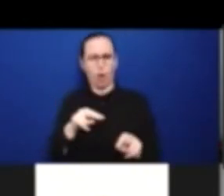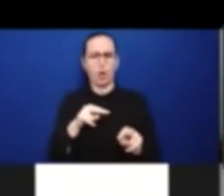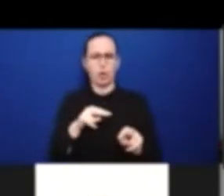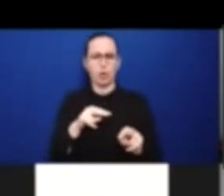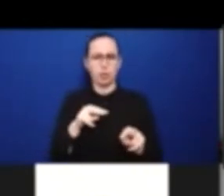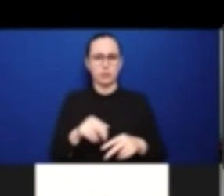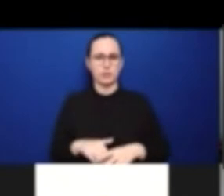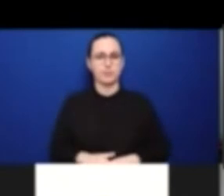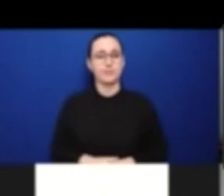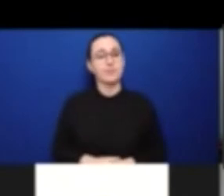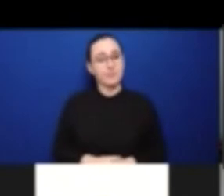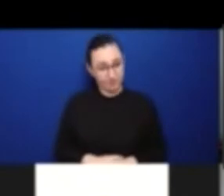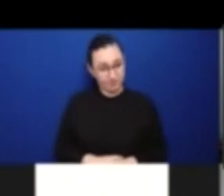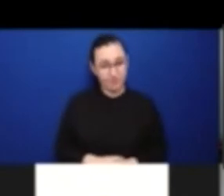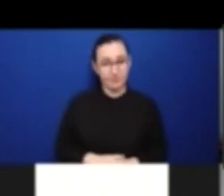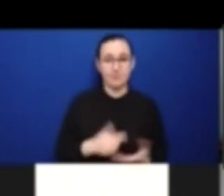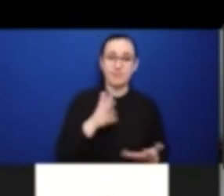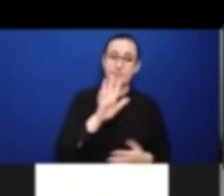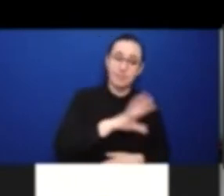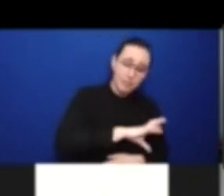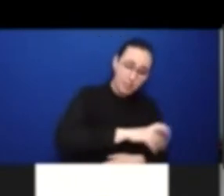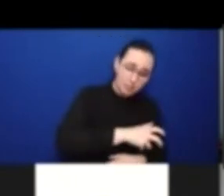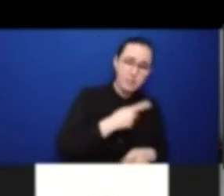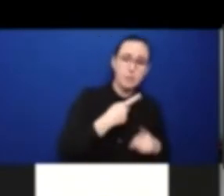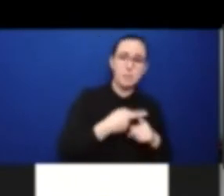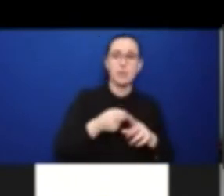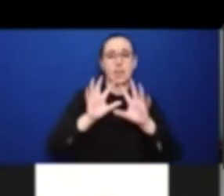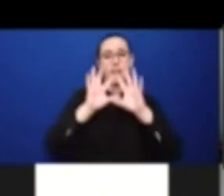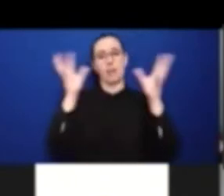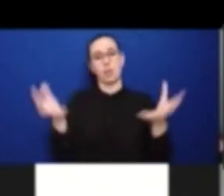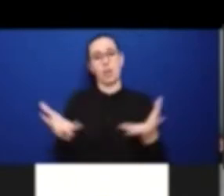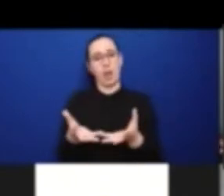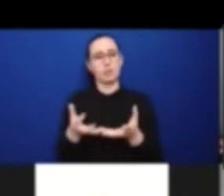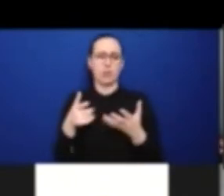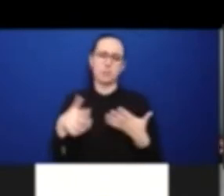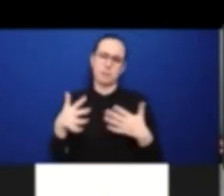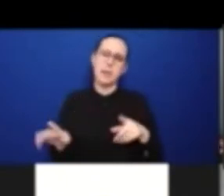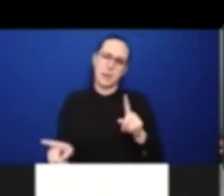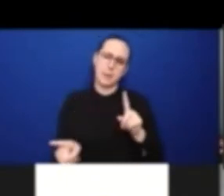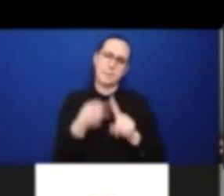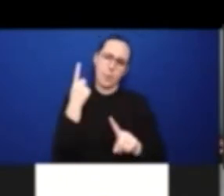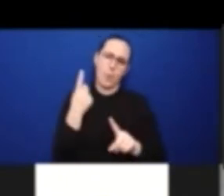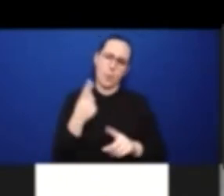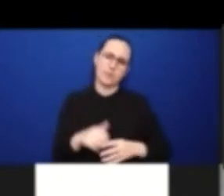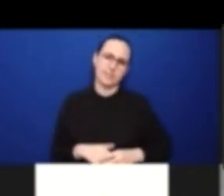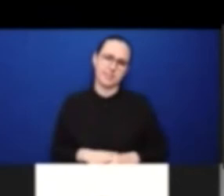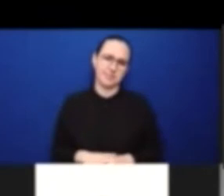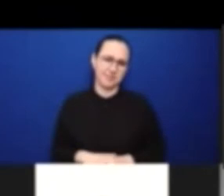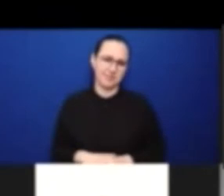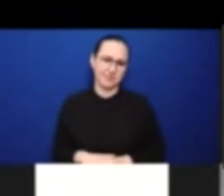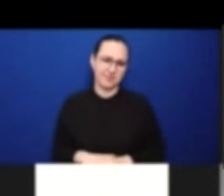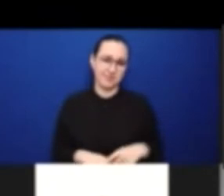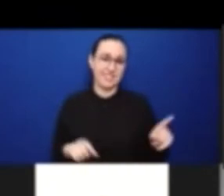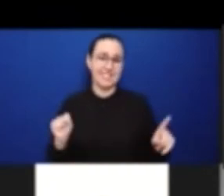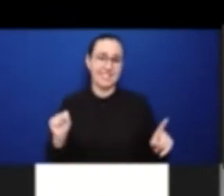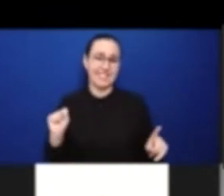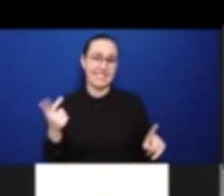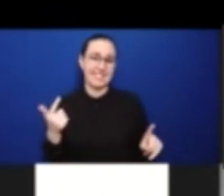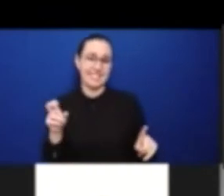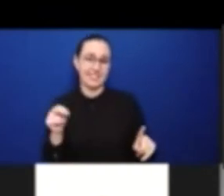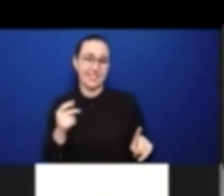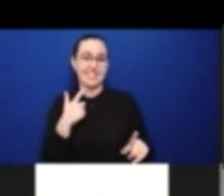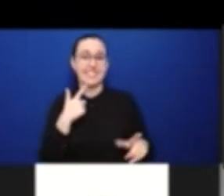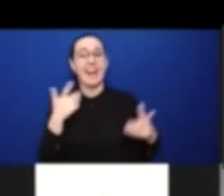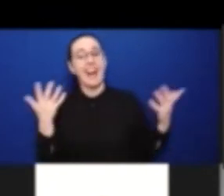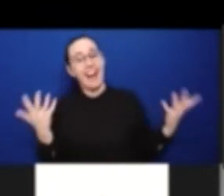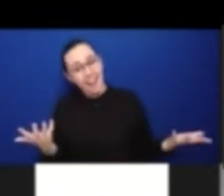and that Well, Andrew, we Canadians are like New Zealanders, just naturally modest folks, know,